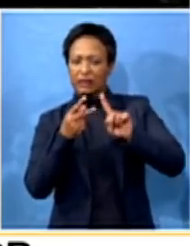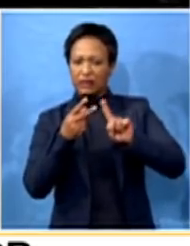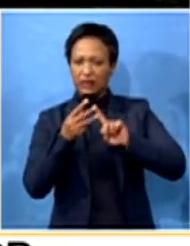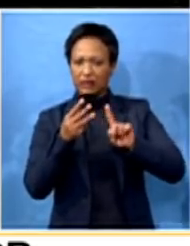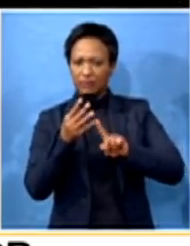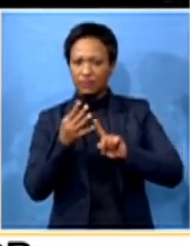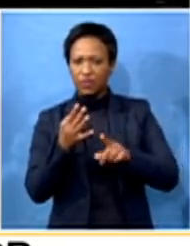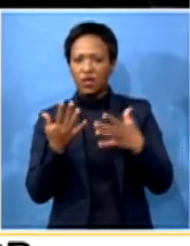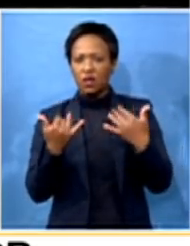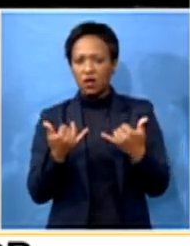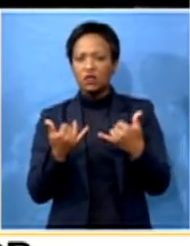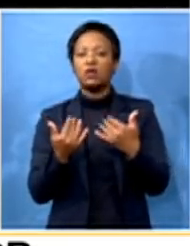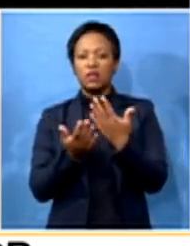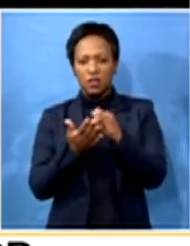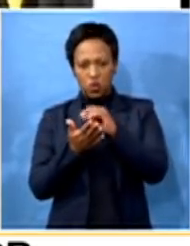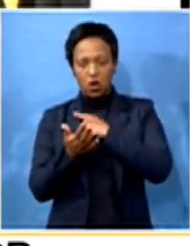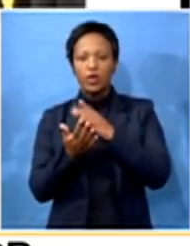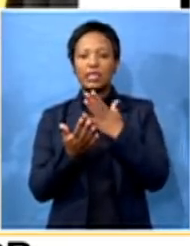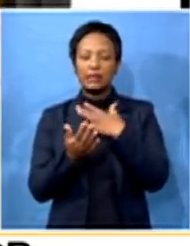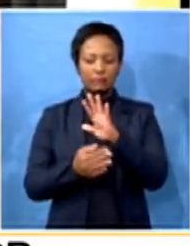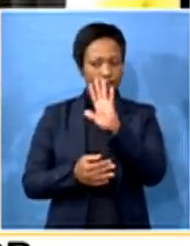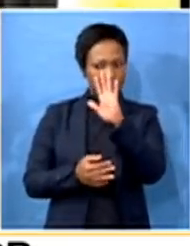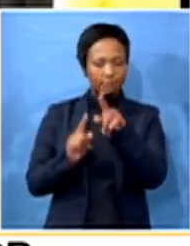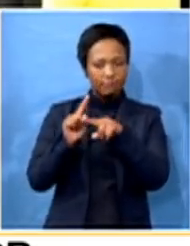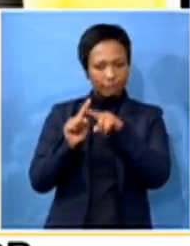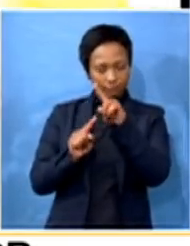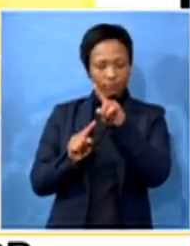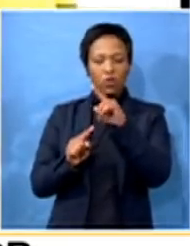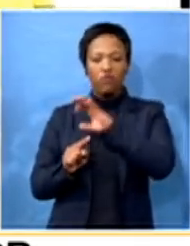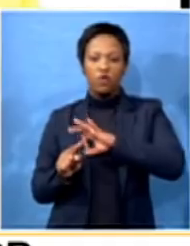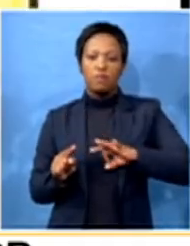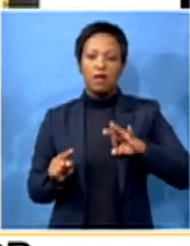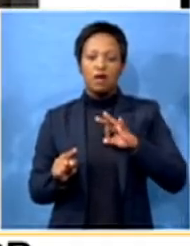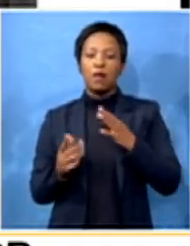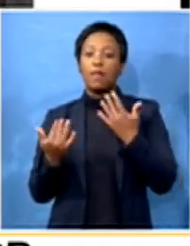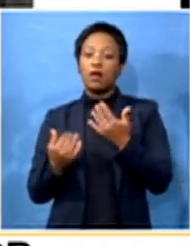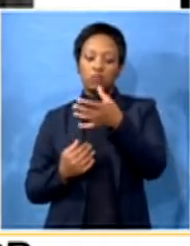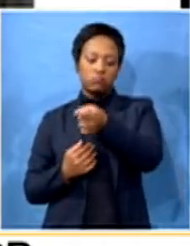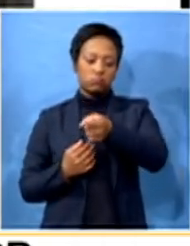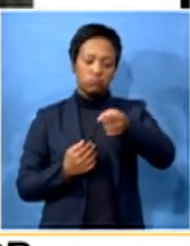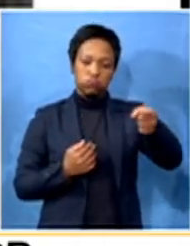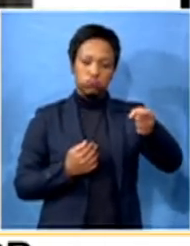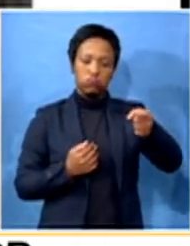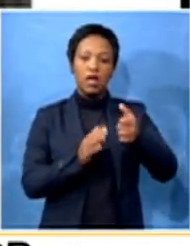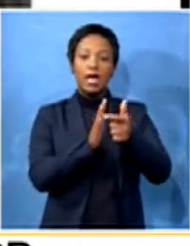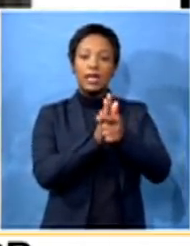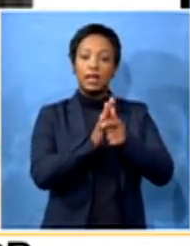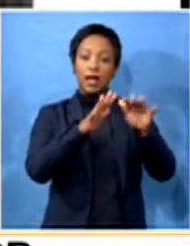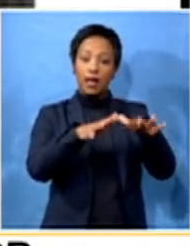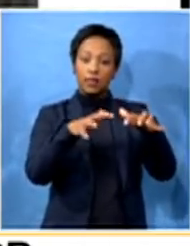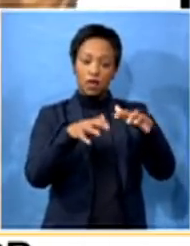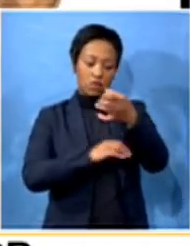allowed, made us to recall her. Hence, the deployment to the legislature, we think, will allow her an opportunity